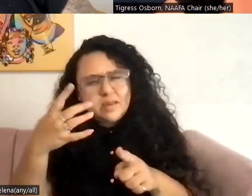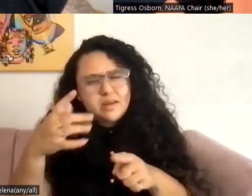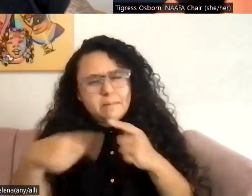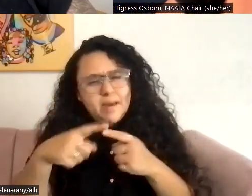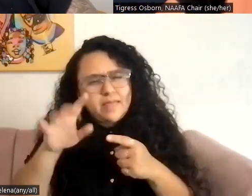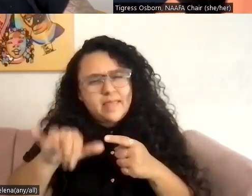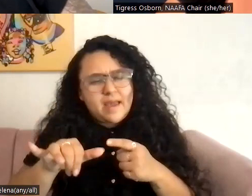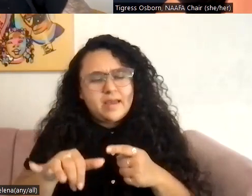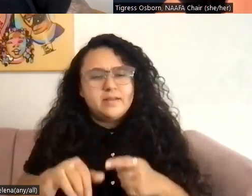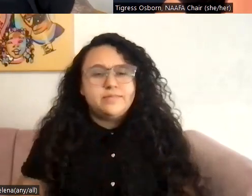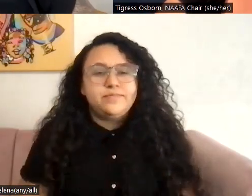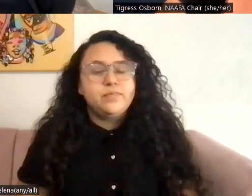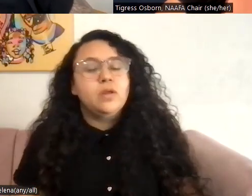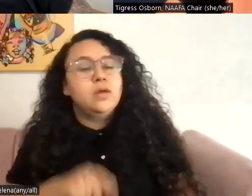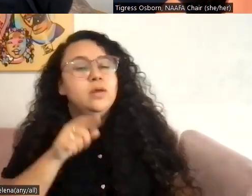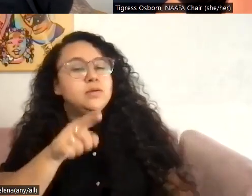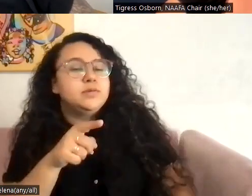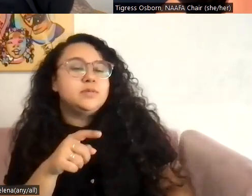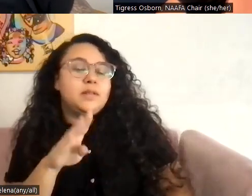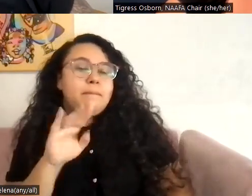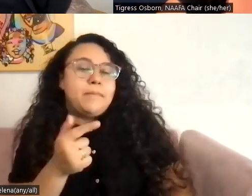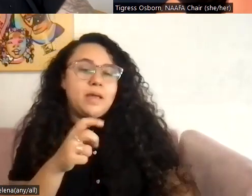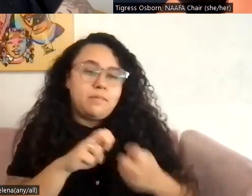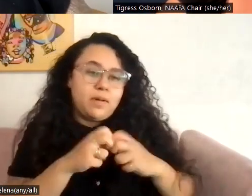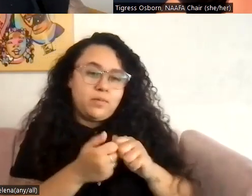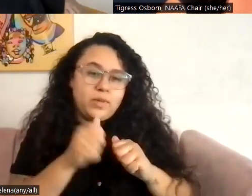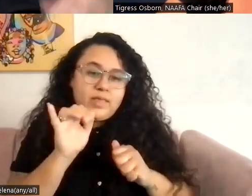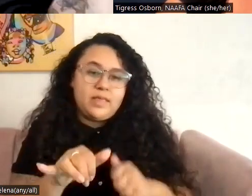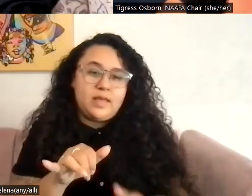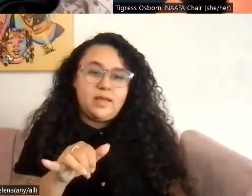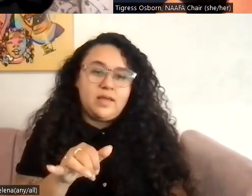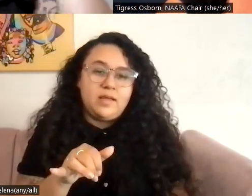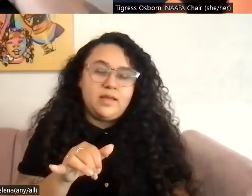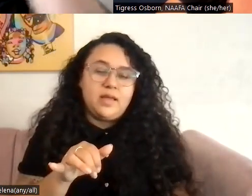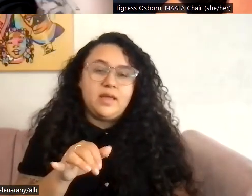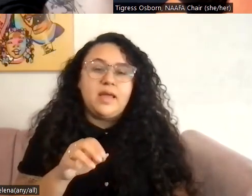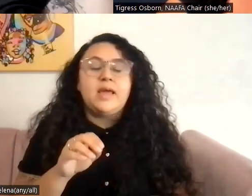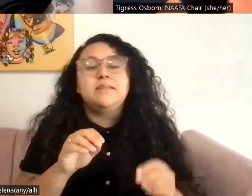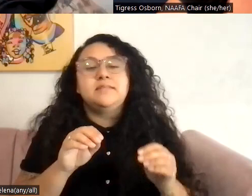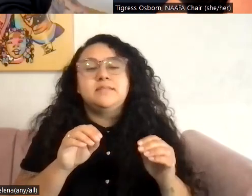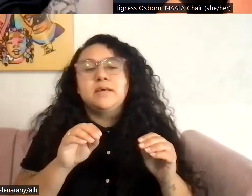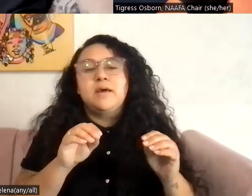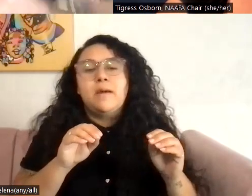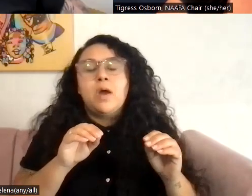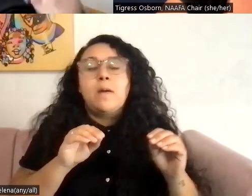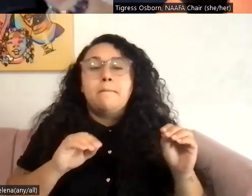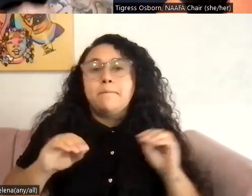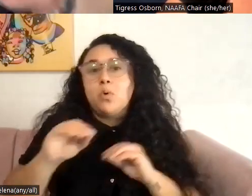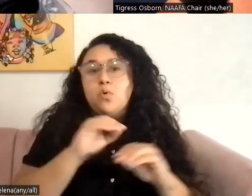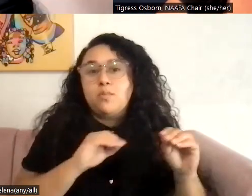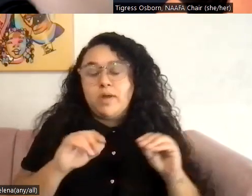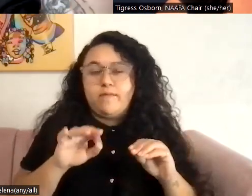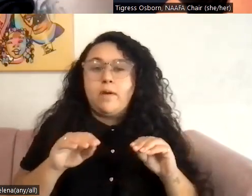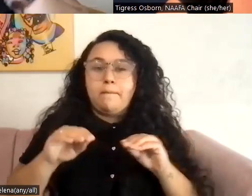Okay. So the biggest problem with that is it's a combination of movement. So when you're moving or doing whatever